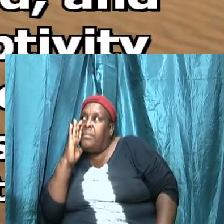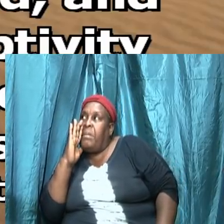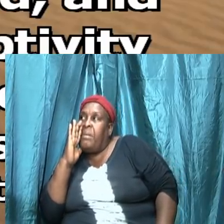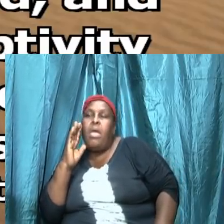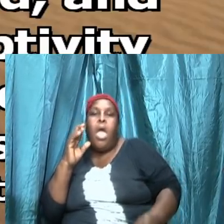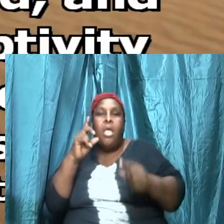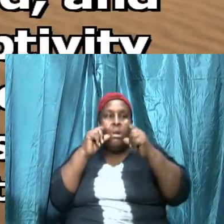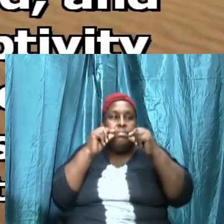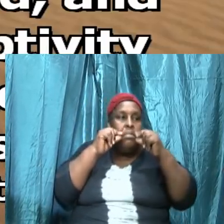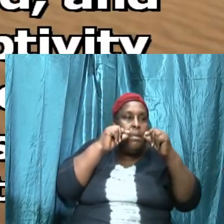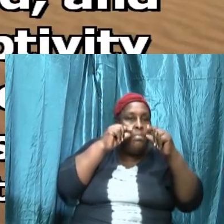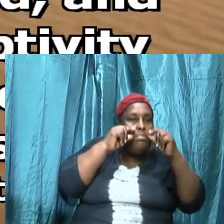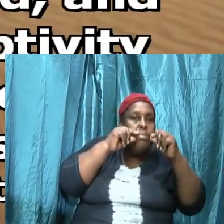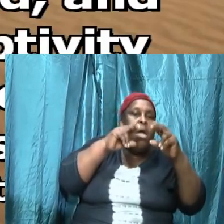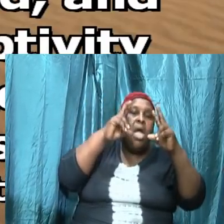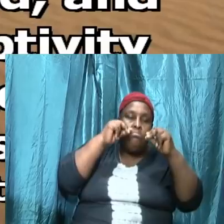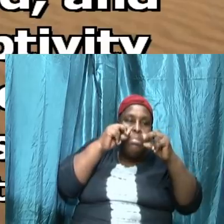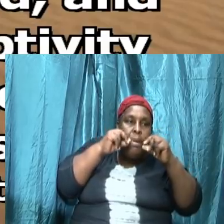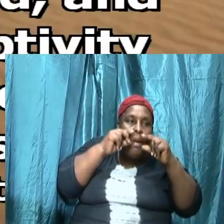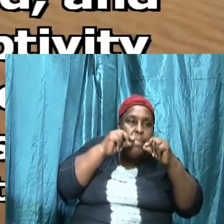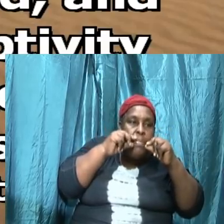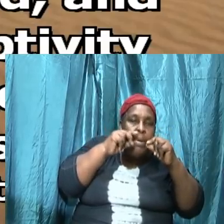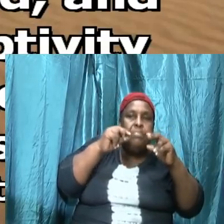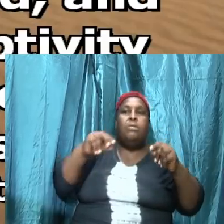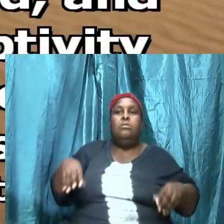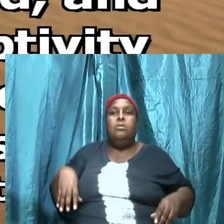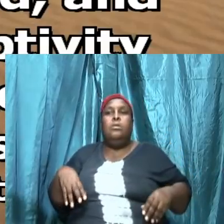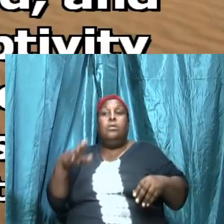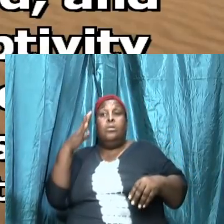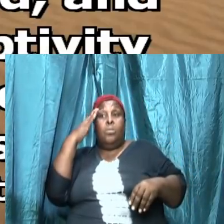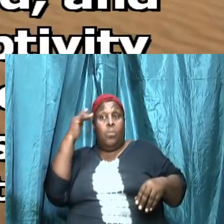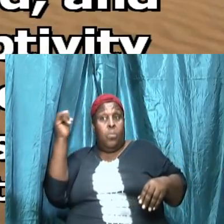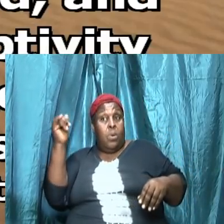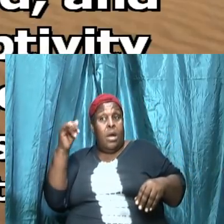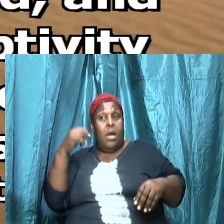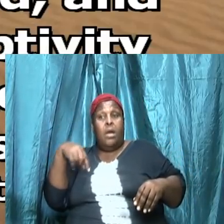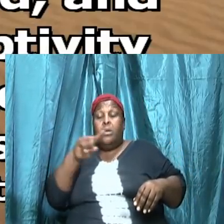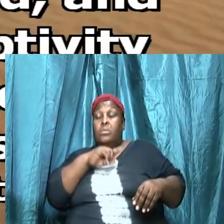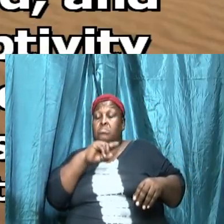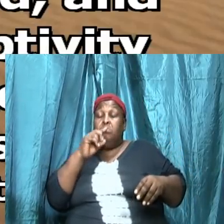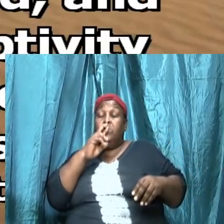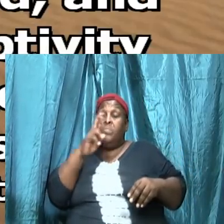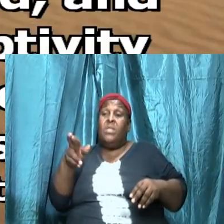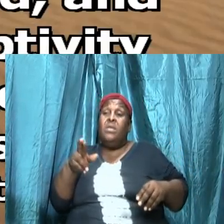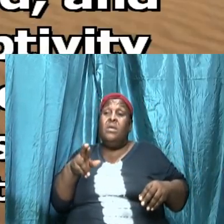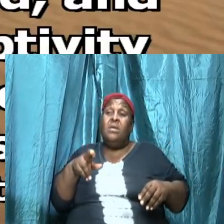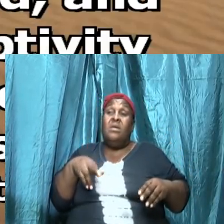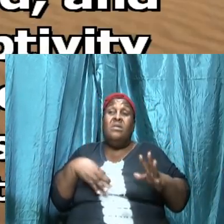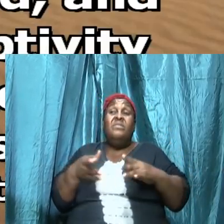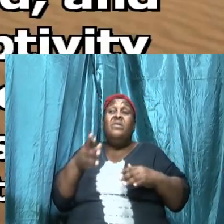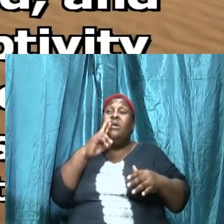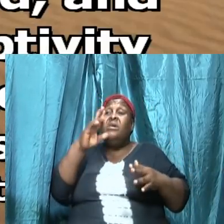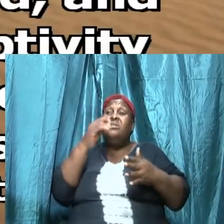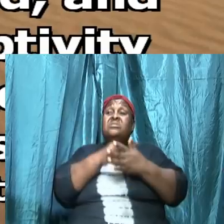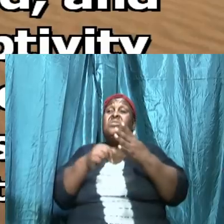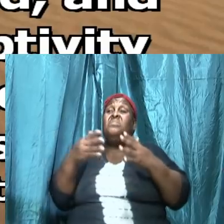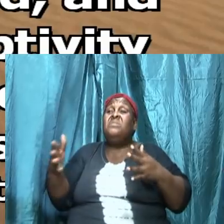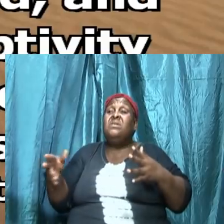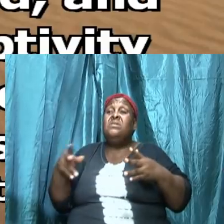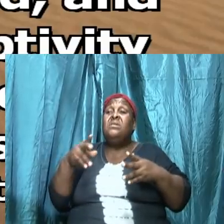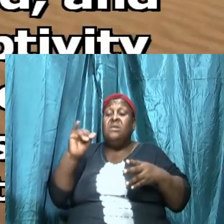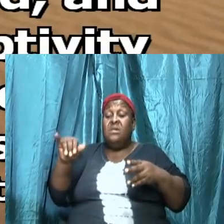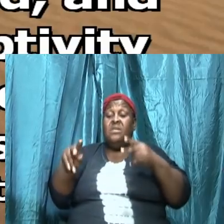pace and establishing why we need to know where we are because there are some things that people